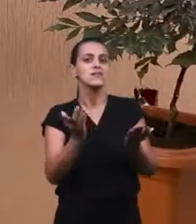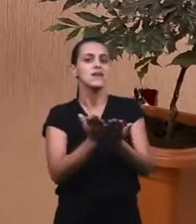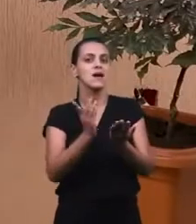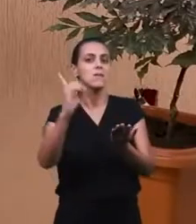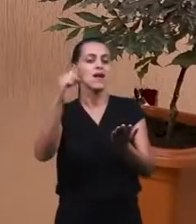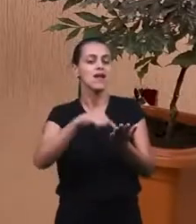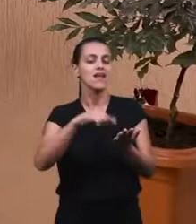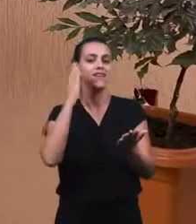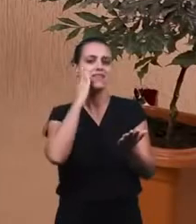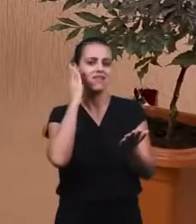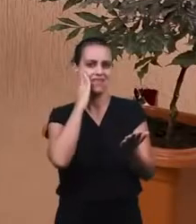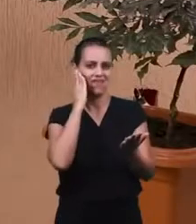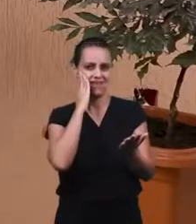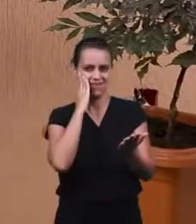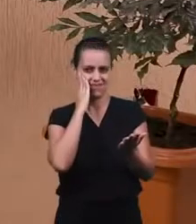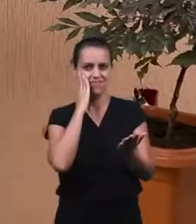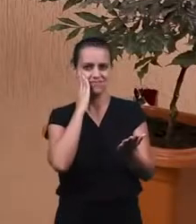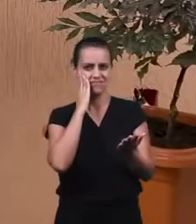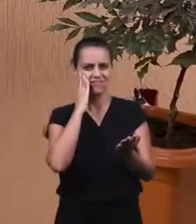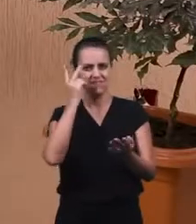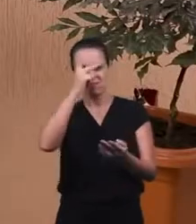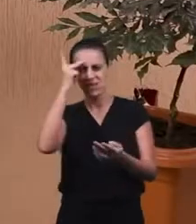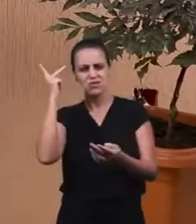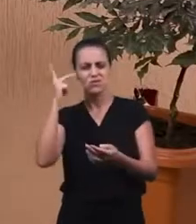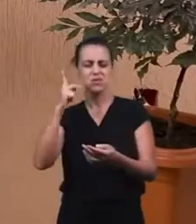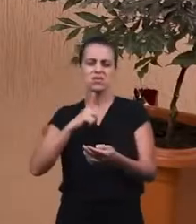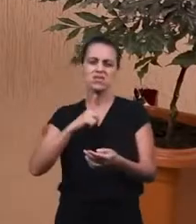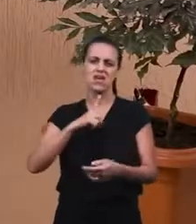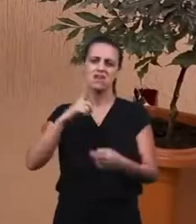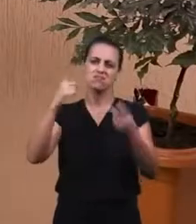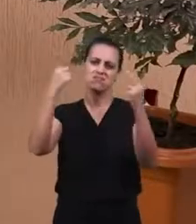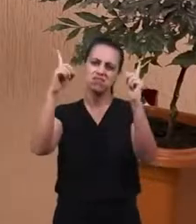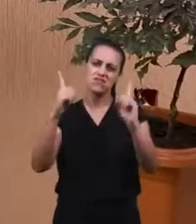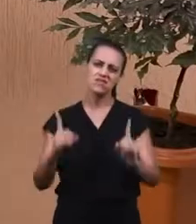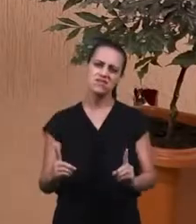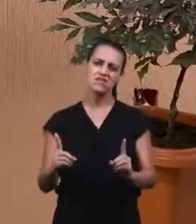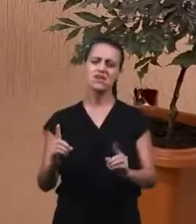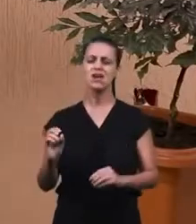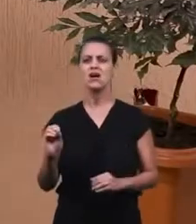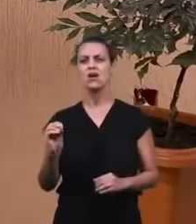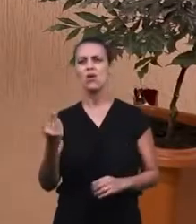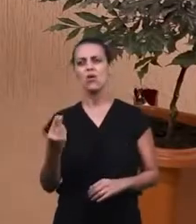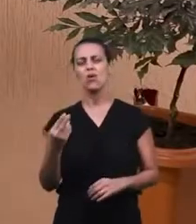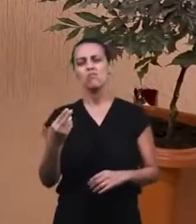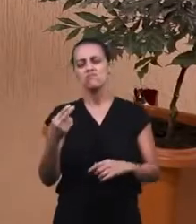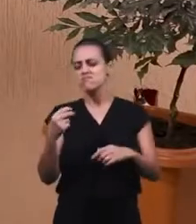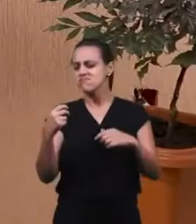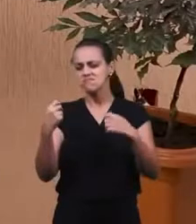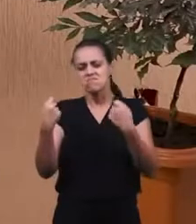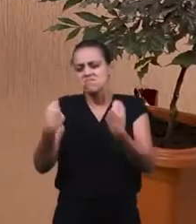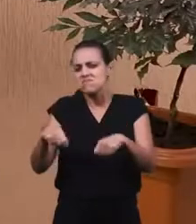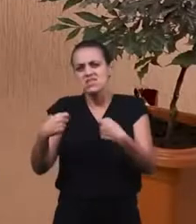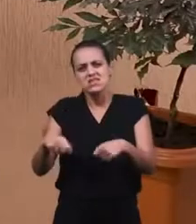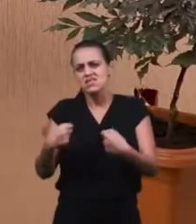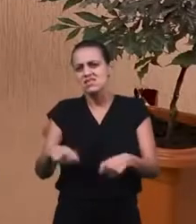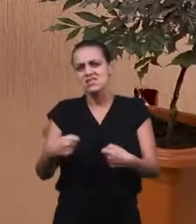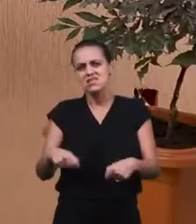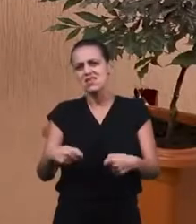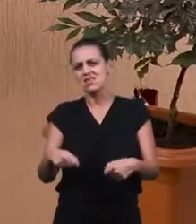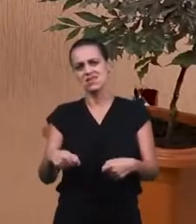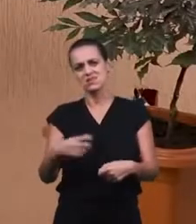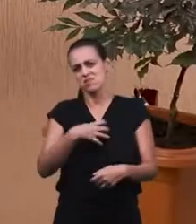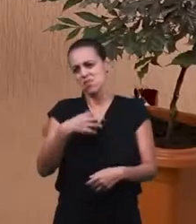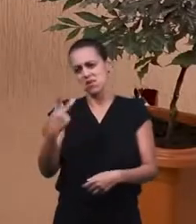the word of God. Is. That our brothers. Who have a disability. Or who have a need for accessibility.